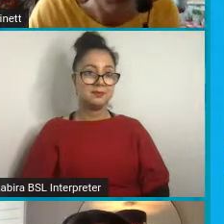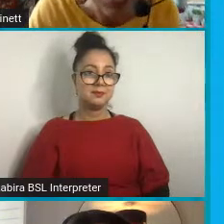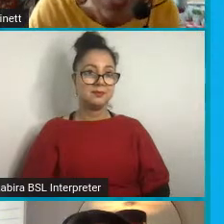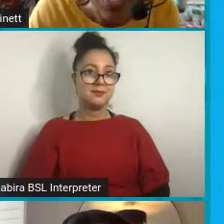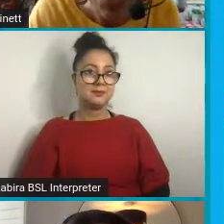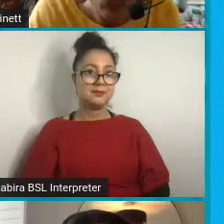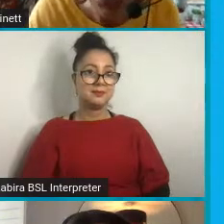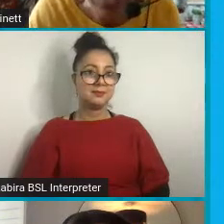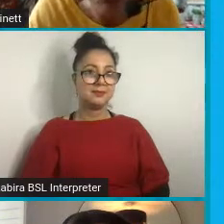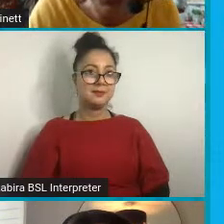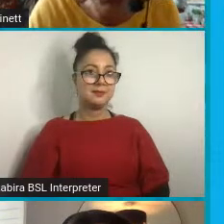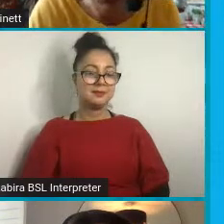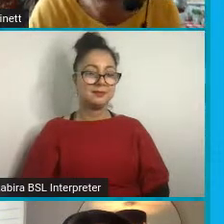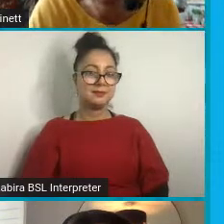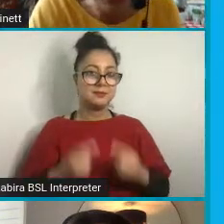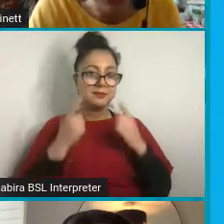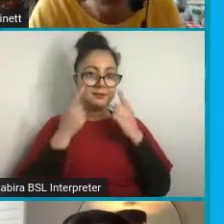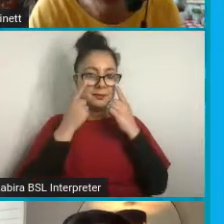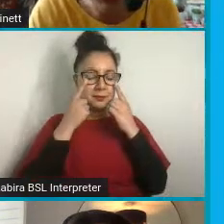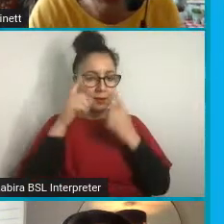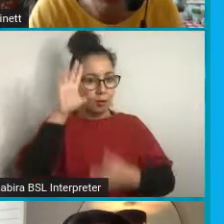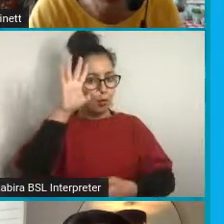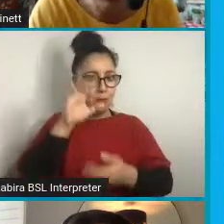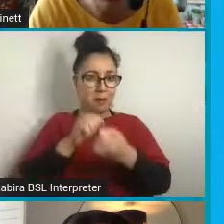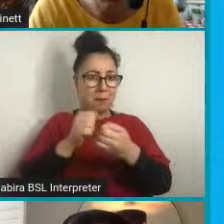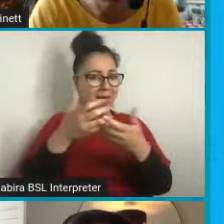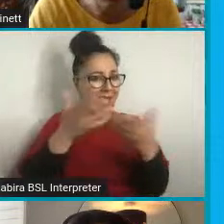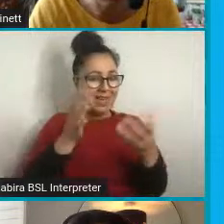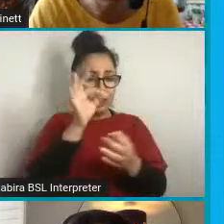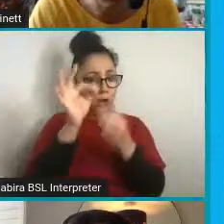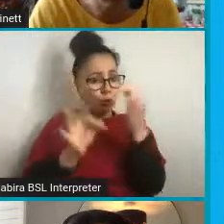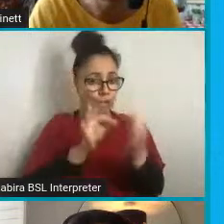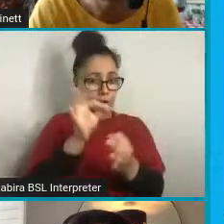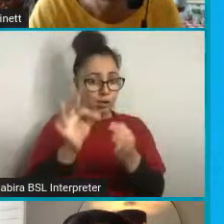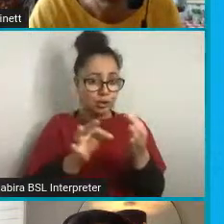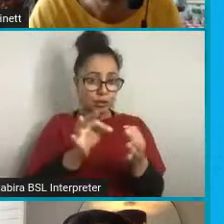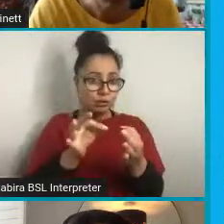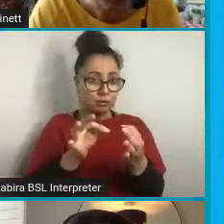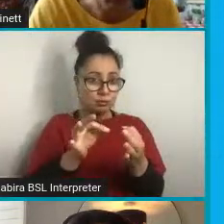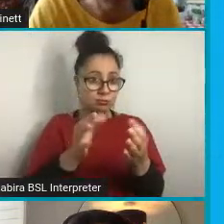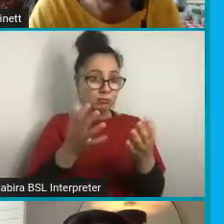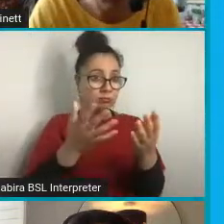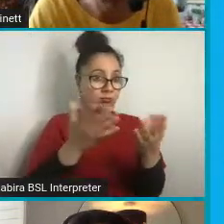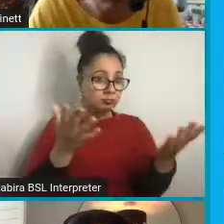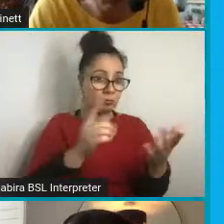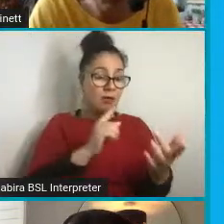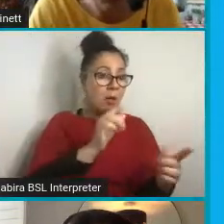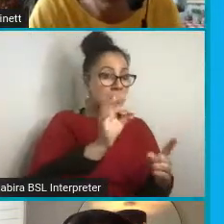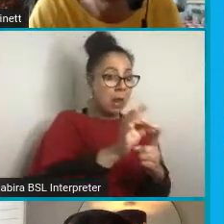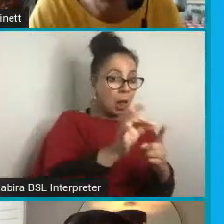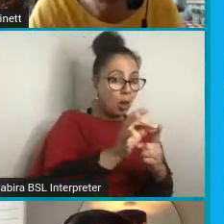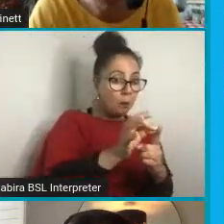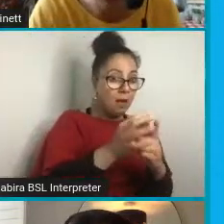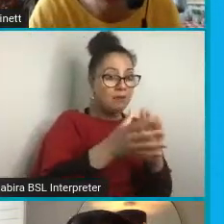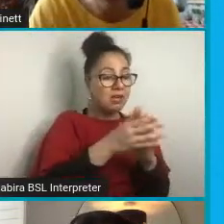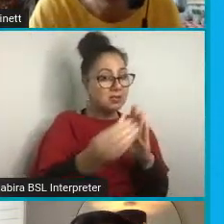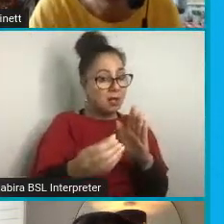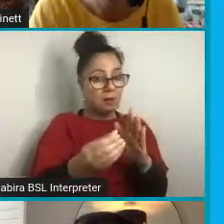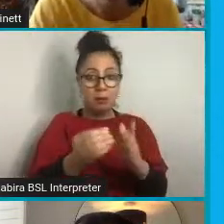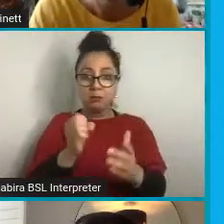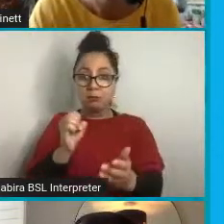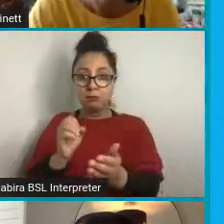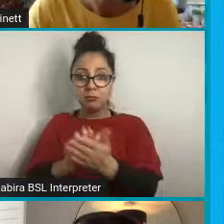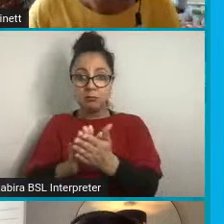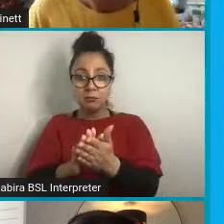So don't forget if you do have any questions as well for Paloma, you can put those into the chat.